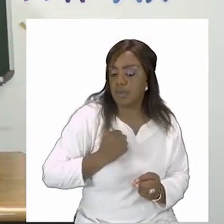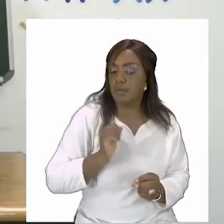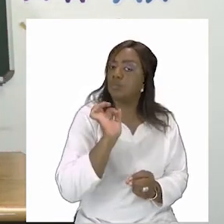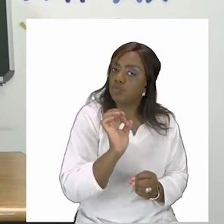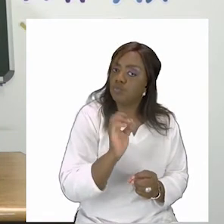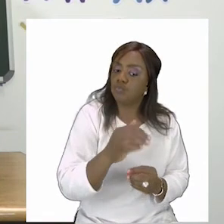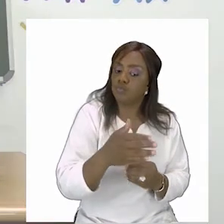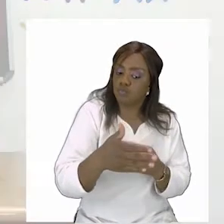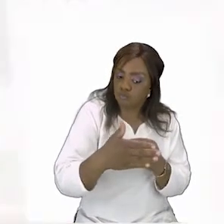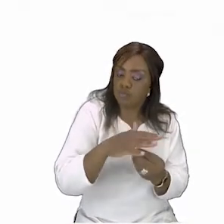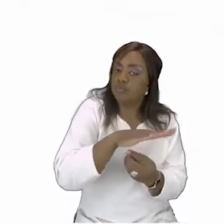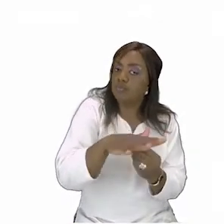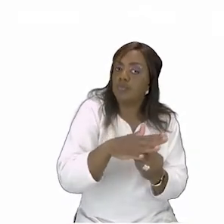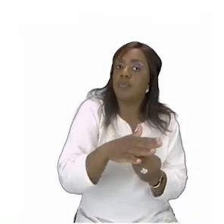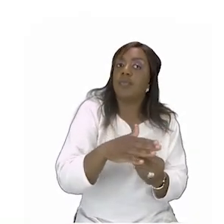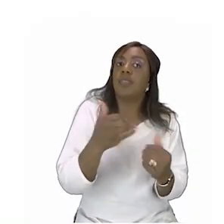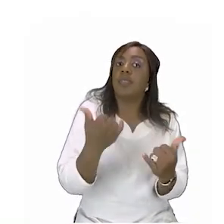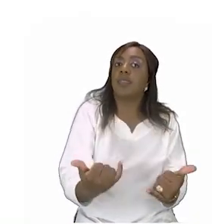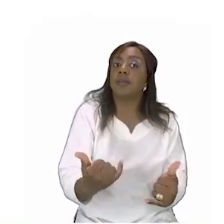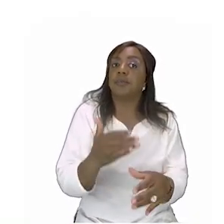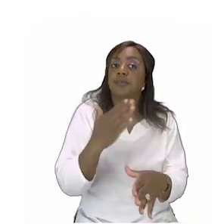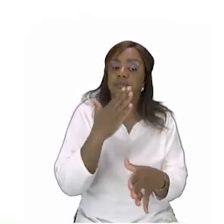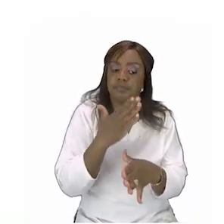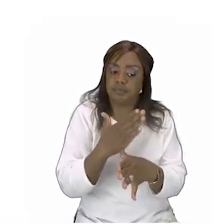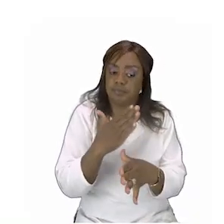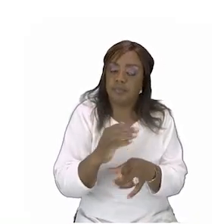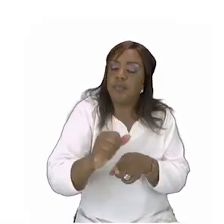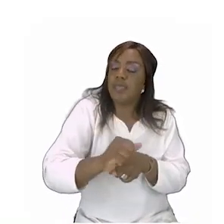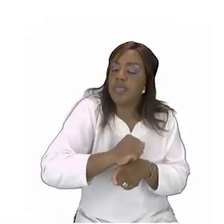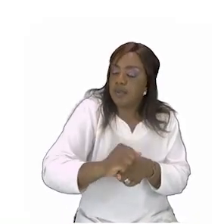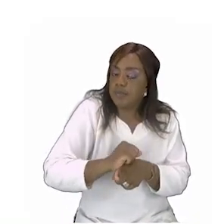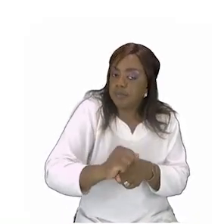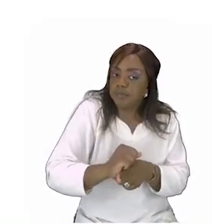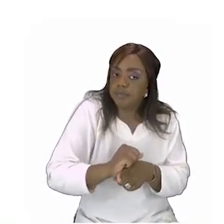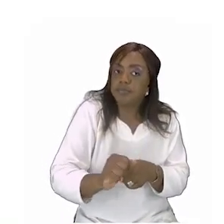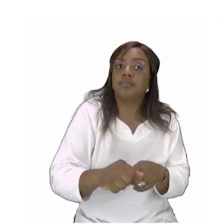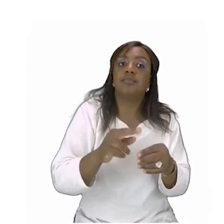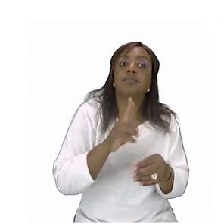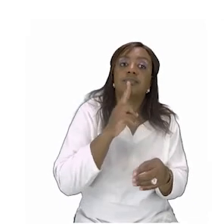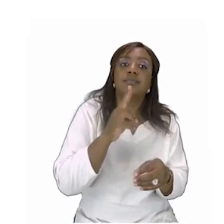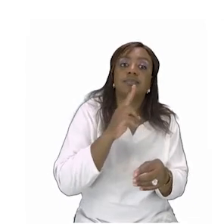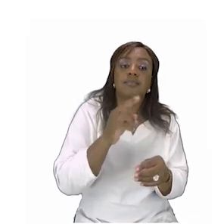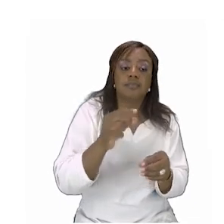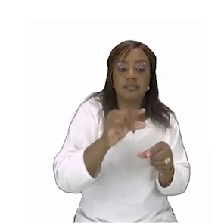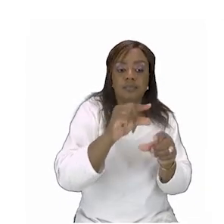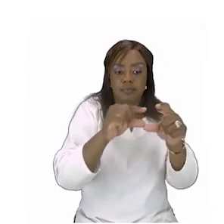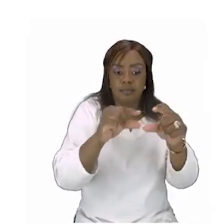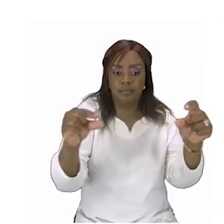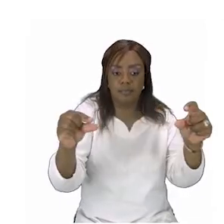we are now going to take a look at completing the blocks there